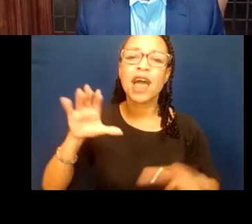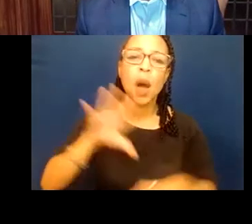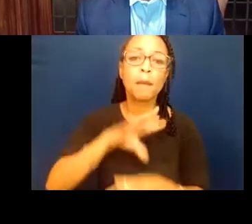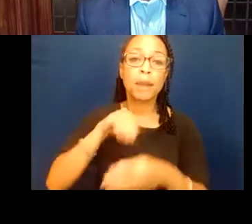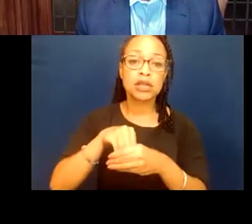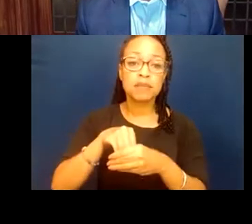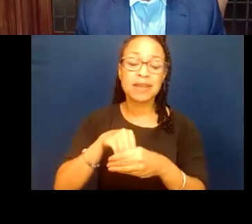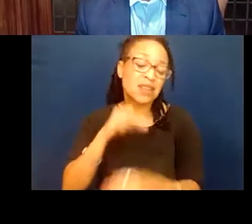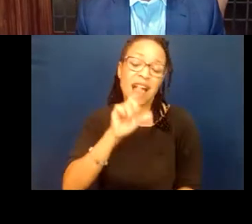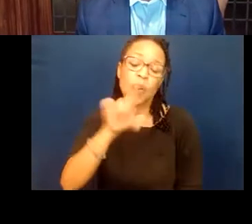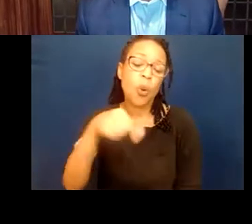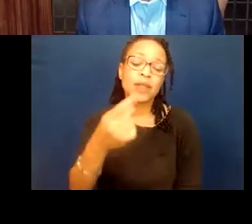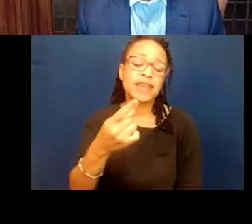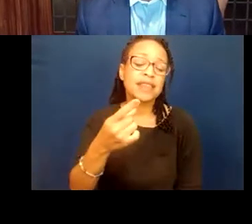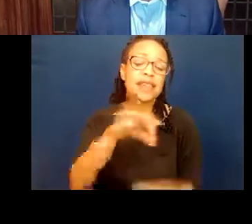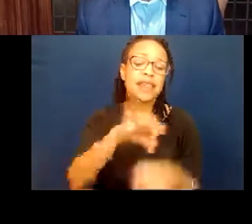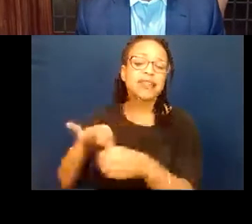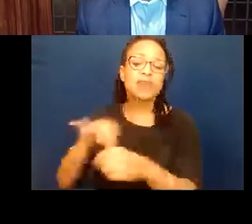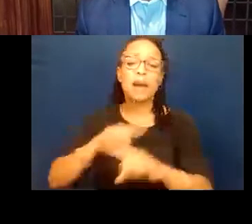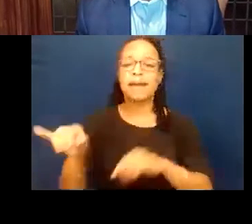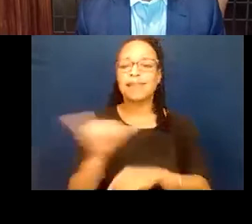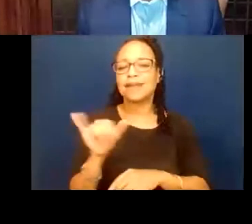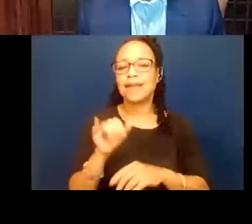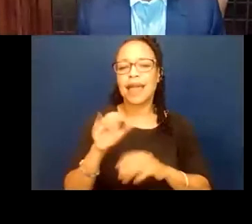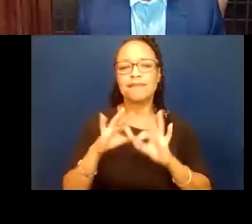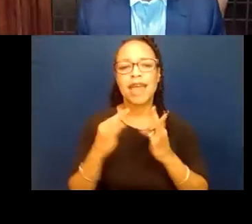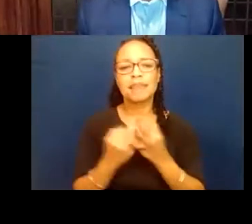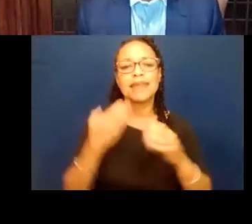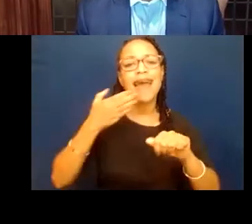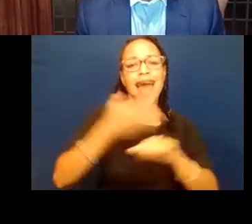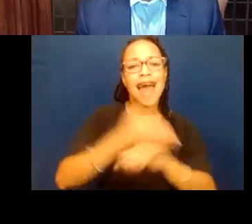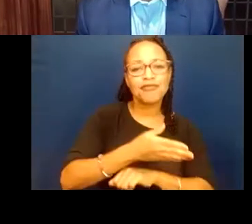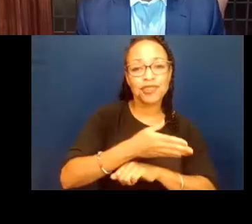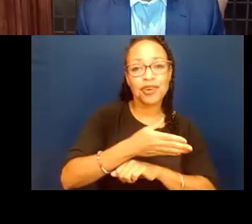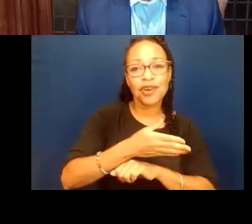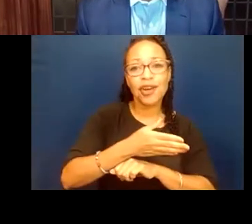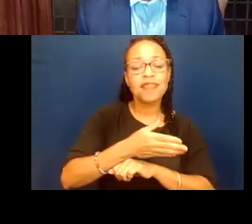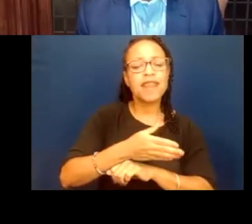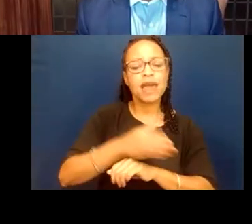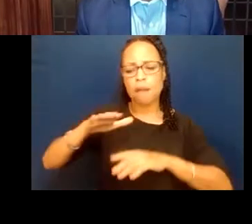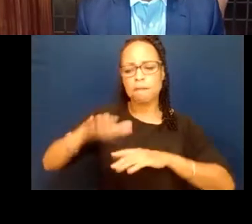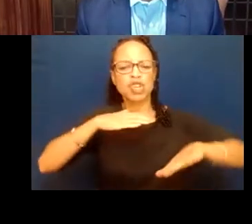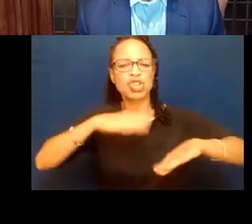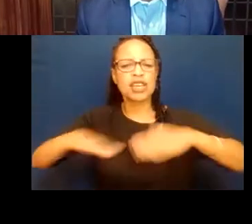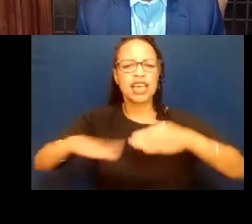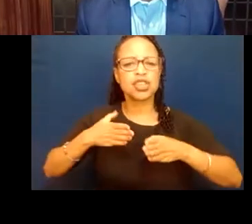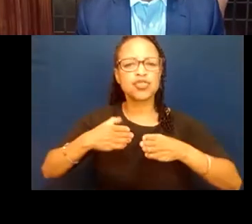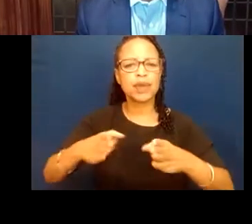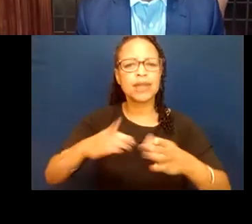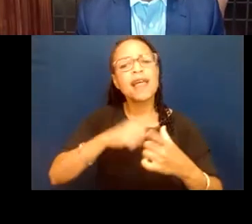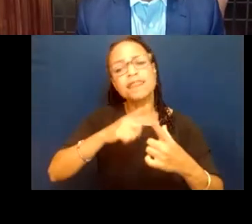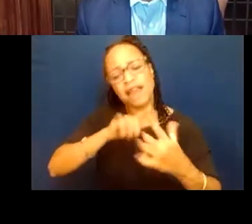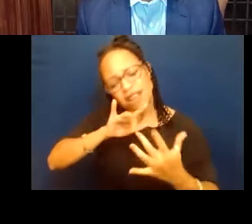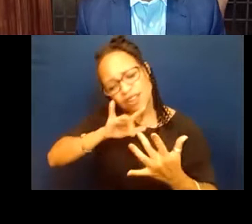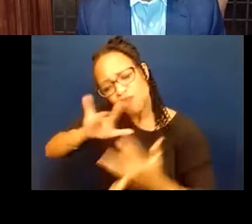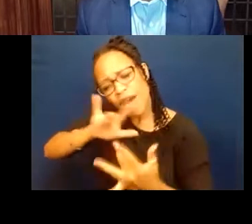because those same families, the day after the election, they were marching in the streets for immigration reform. And then they traveled to Washington,